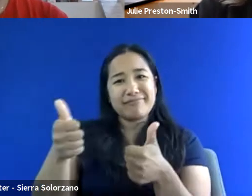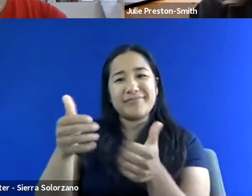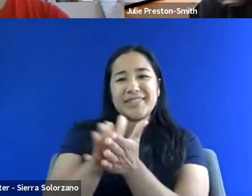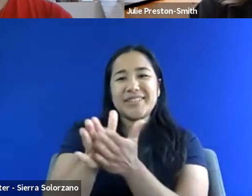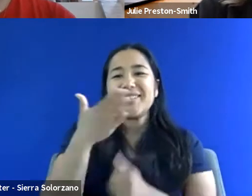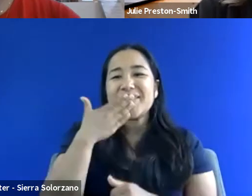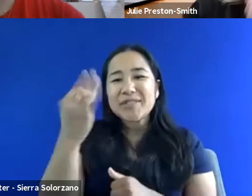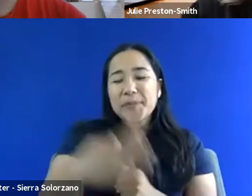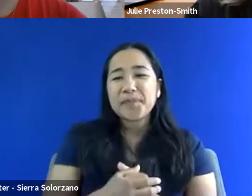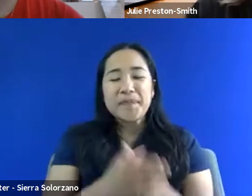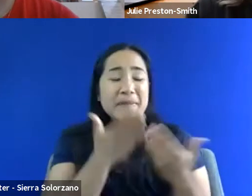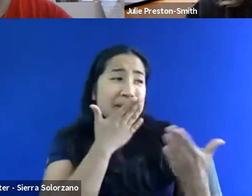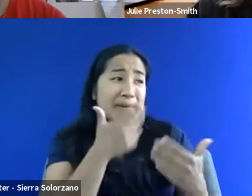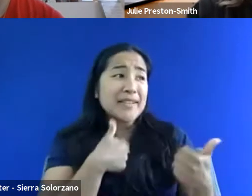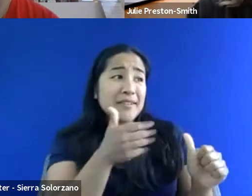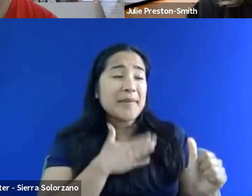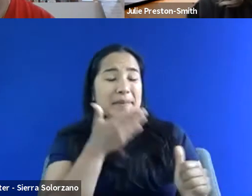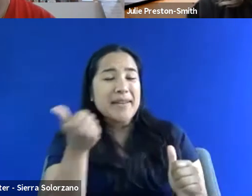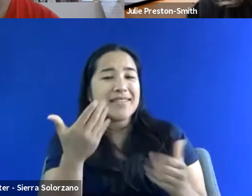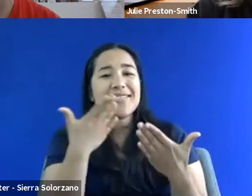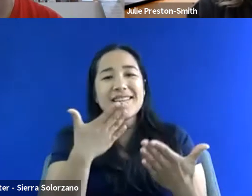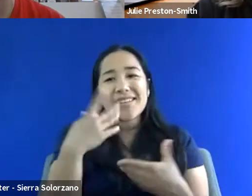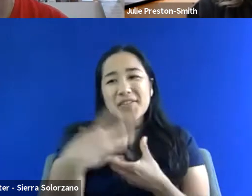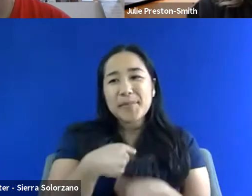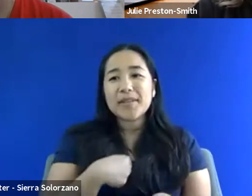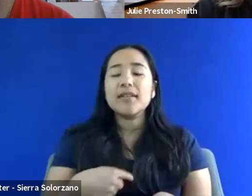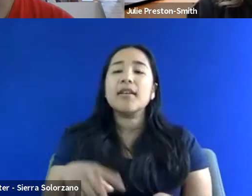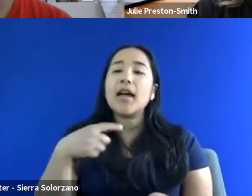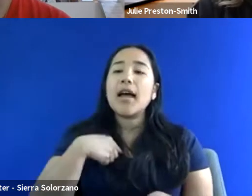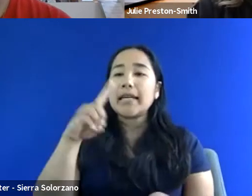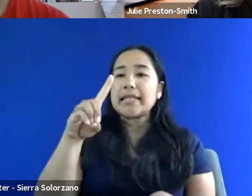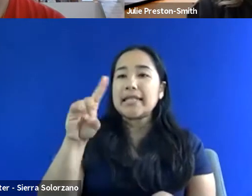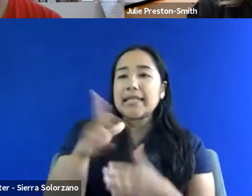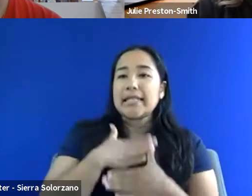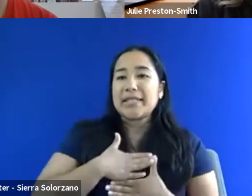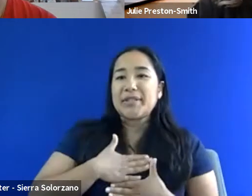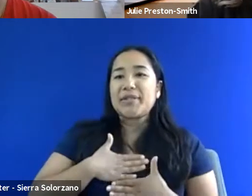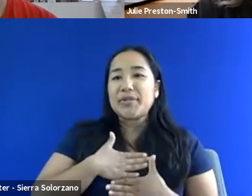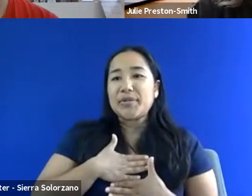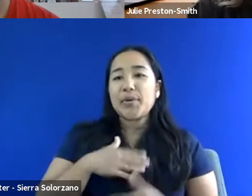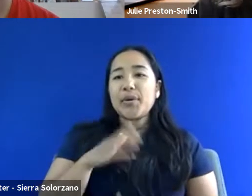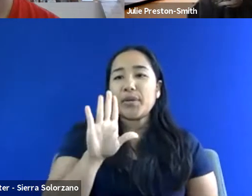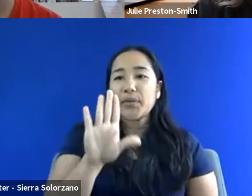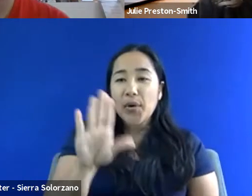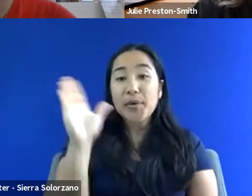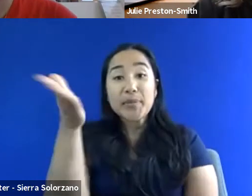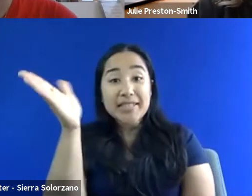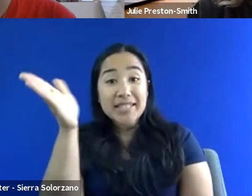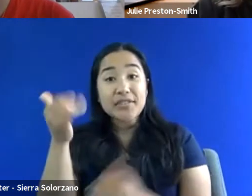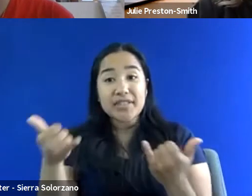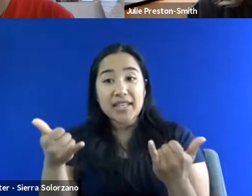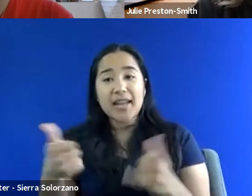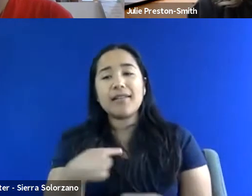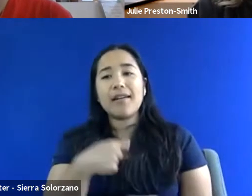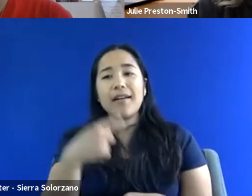Thank you. I tried my best. Thank you for having me. And I did enjoy your presentation today. I